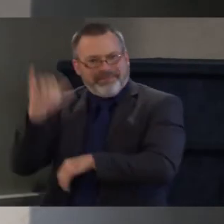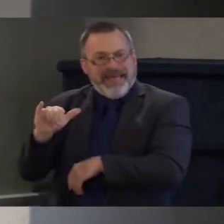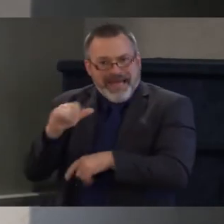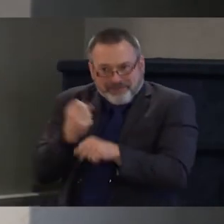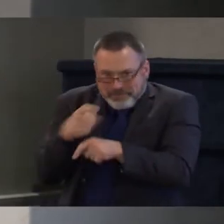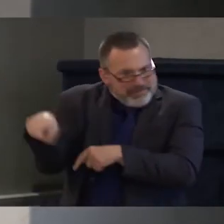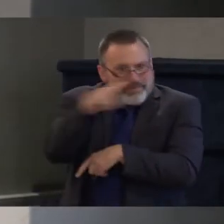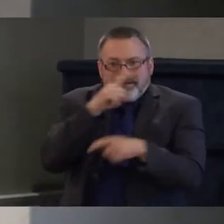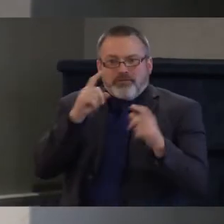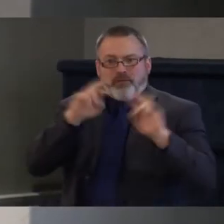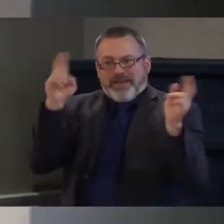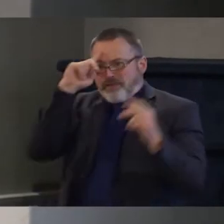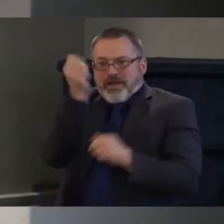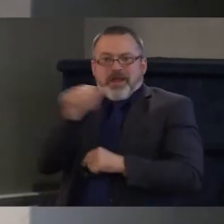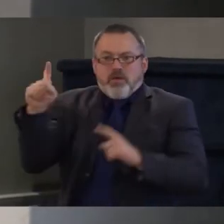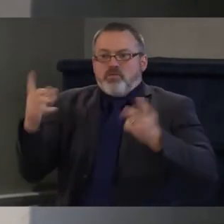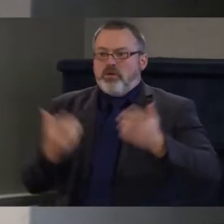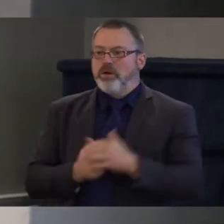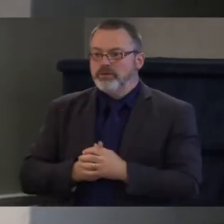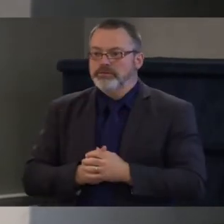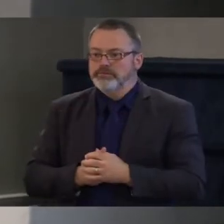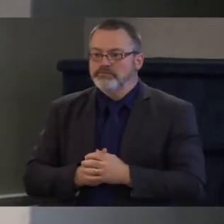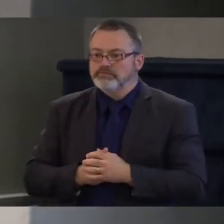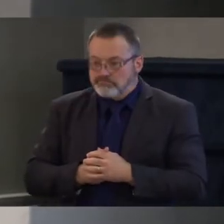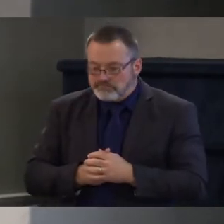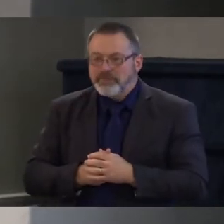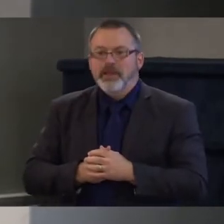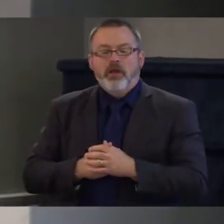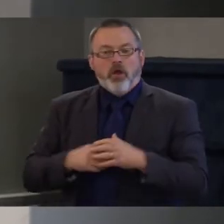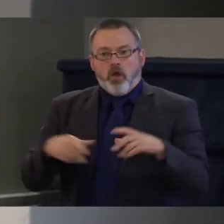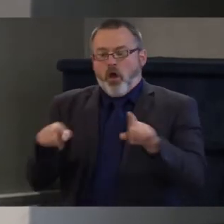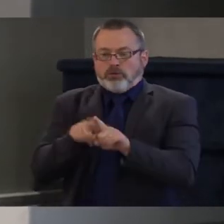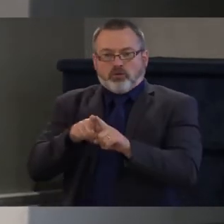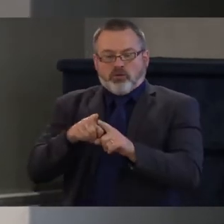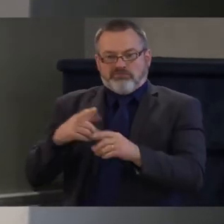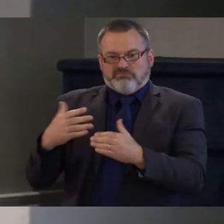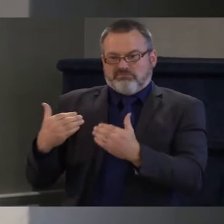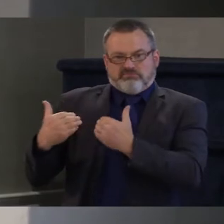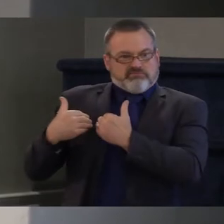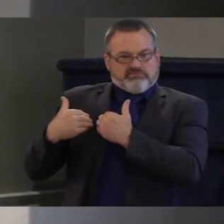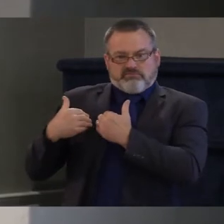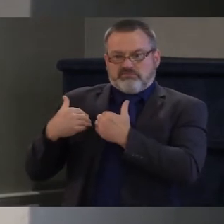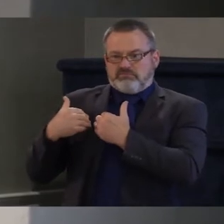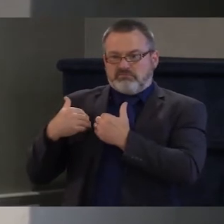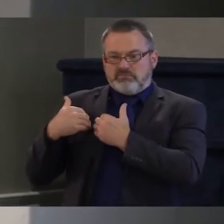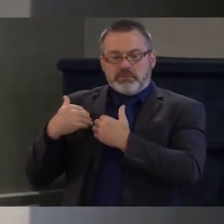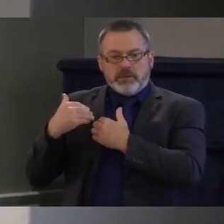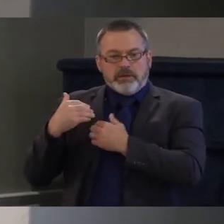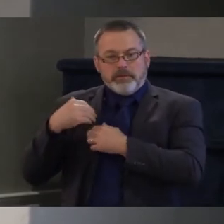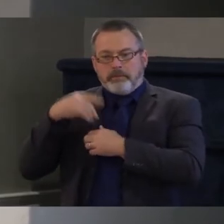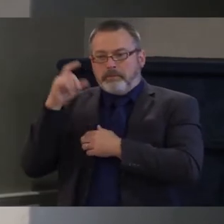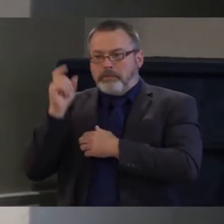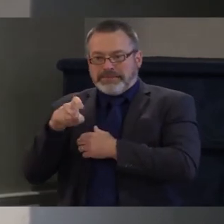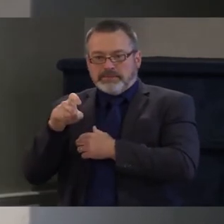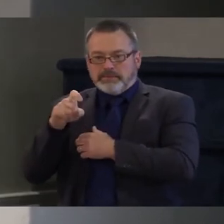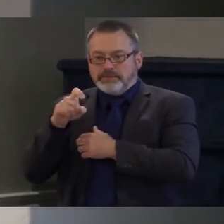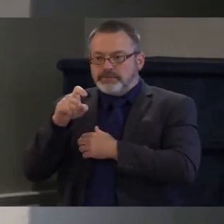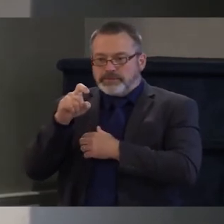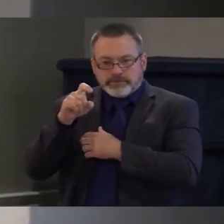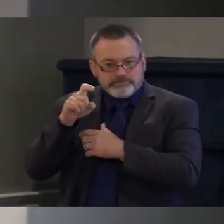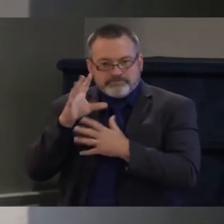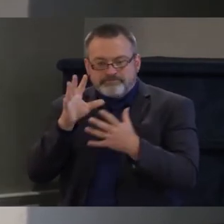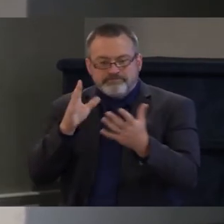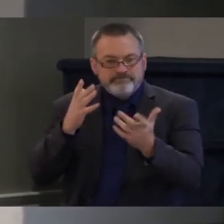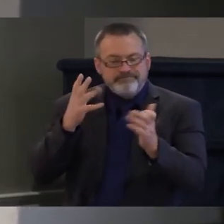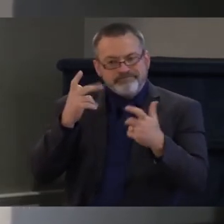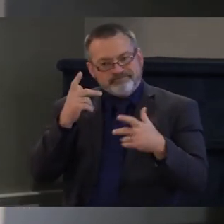And finally, just in closing, accountability is everything. So we have to enforce with all places of account, public accommodation, and certainly with our landlords.